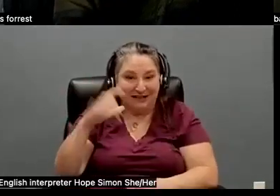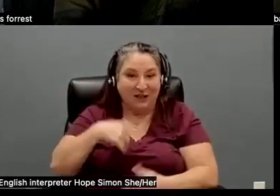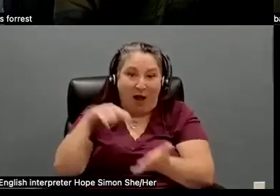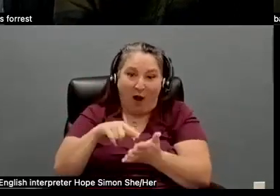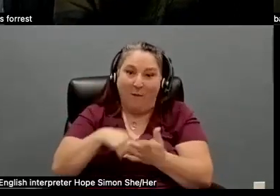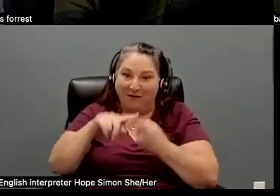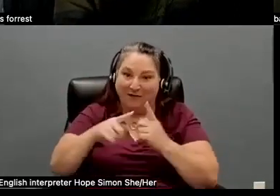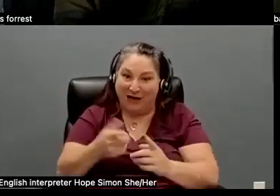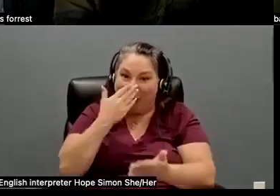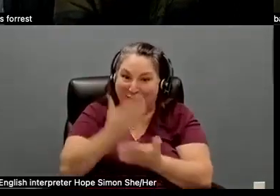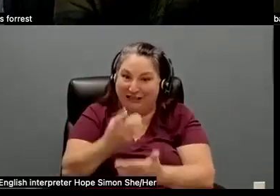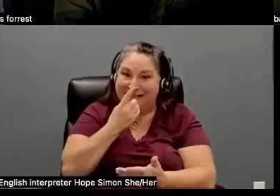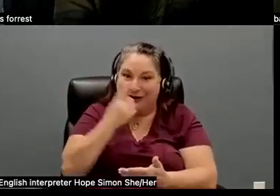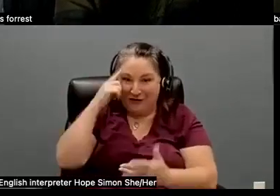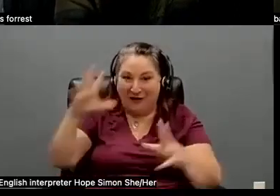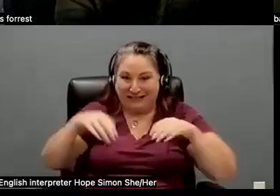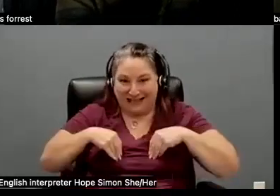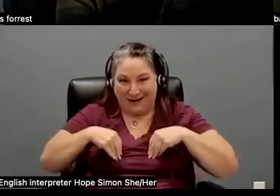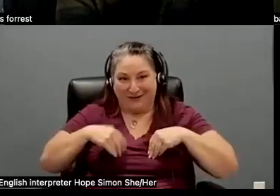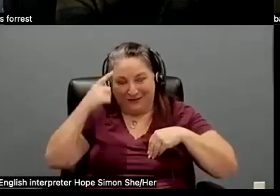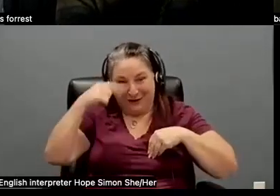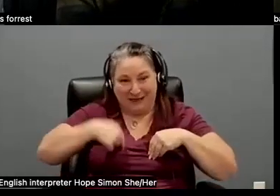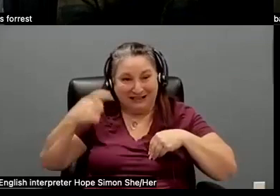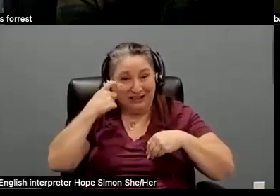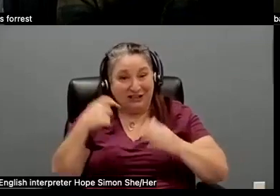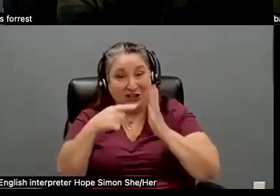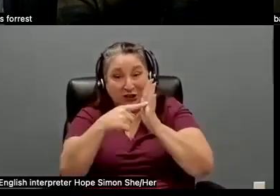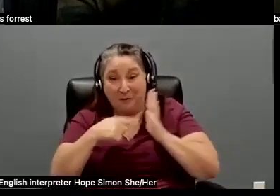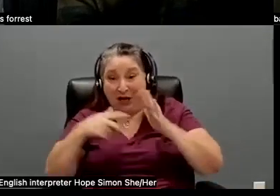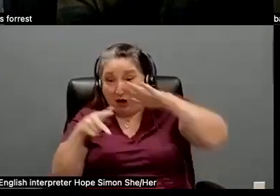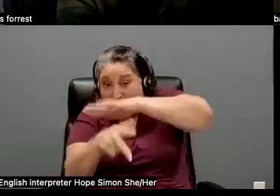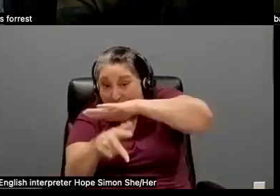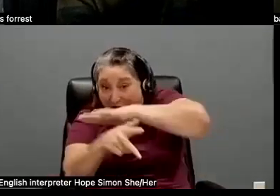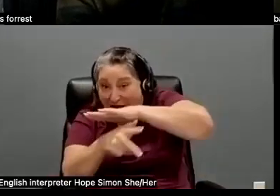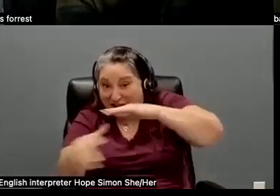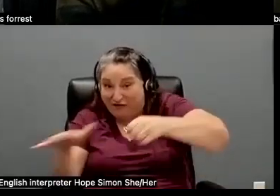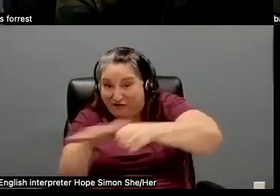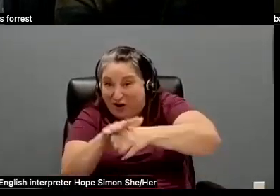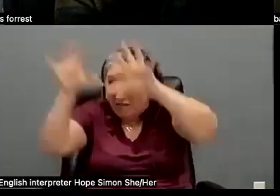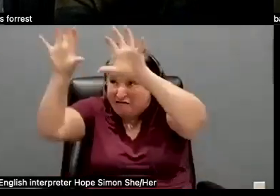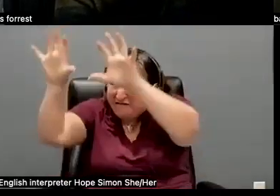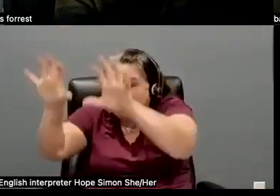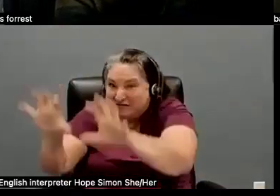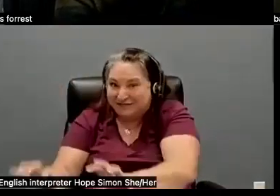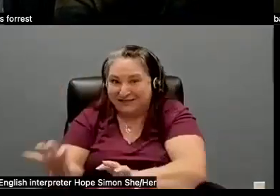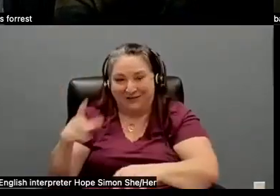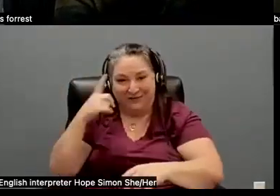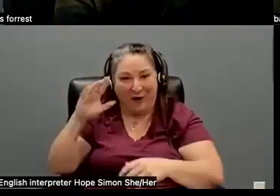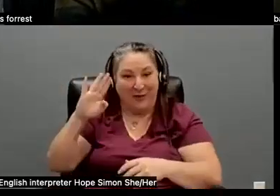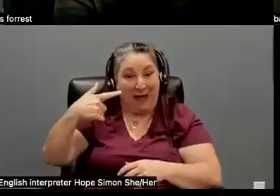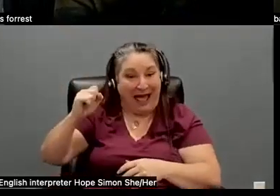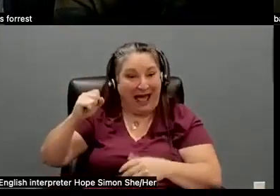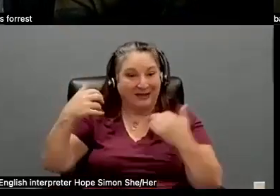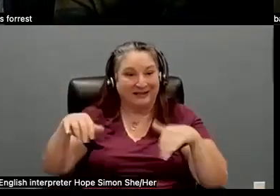dinner for this, you know, cause she's like, she just sent me a video of like her garage. It's it's I'm like mortified at like how much stuff is in her garage. But